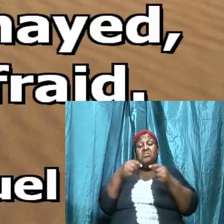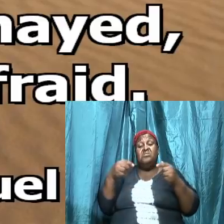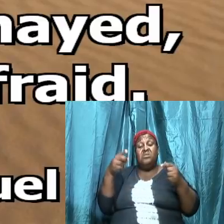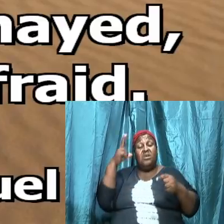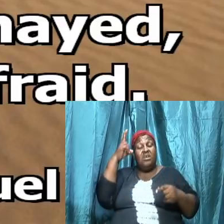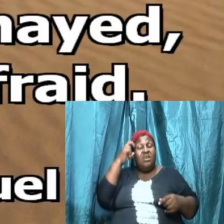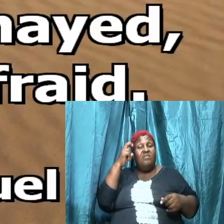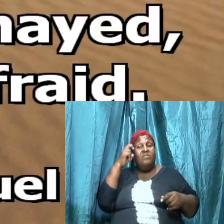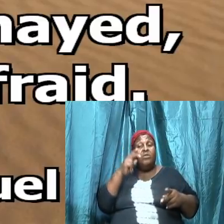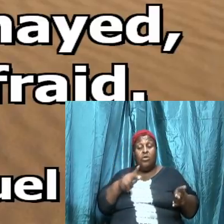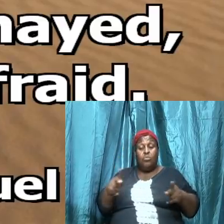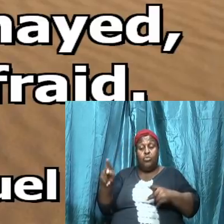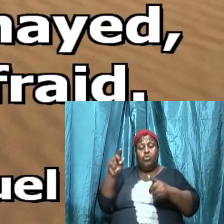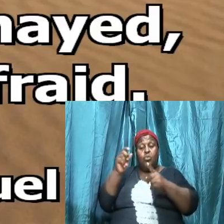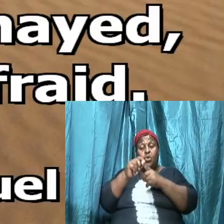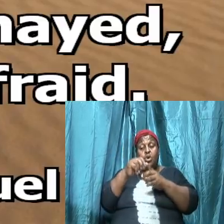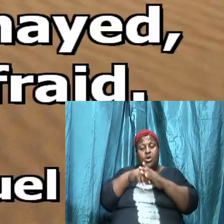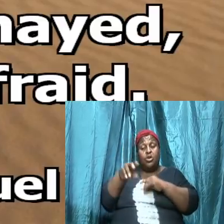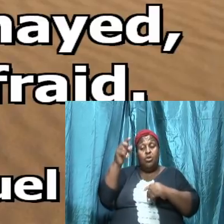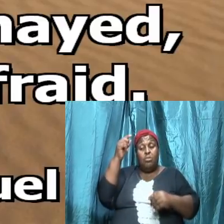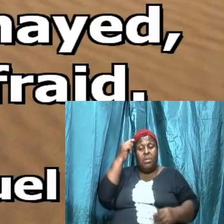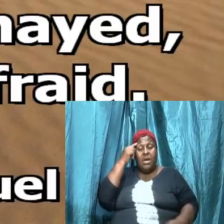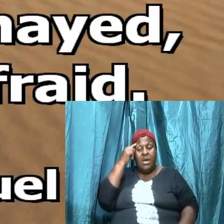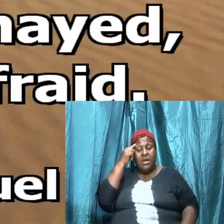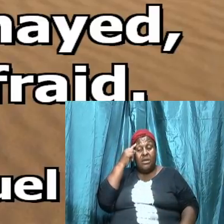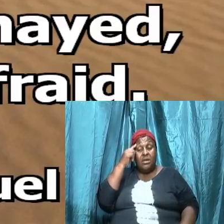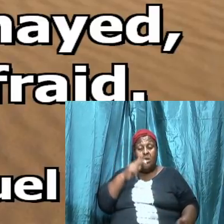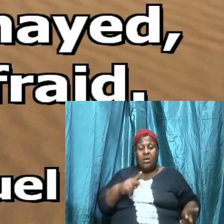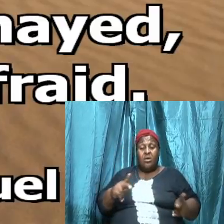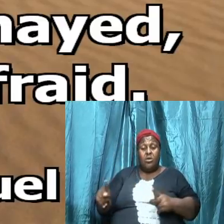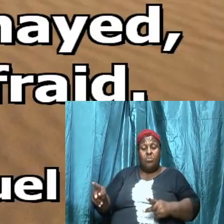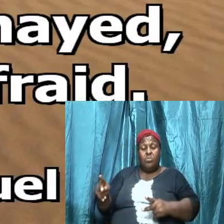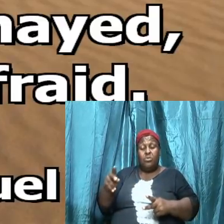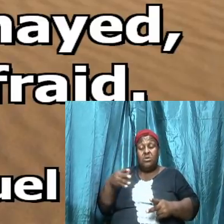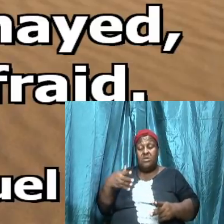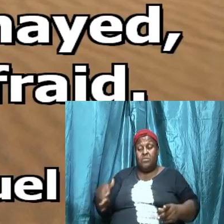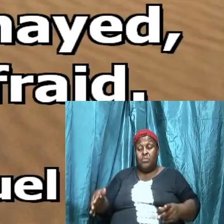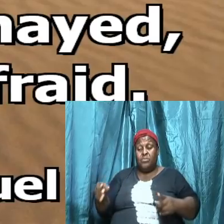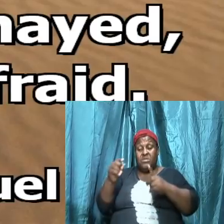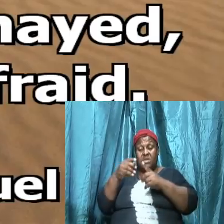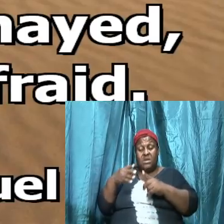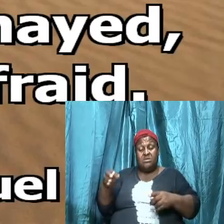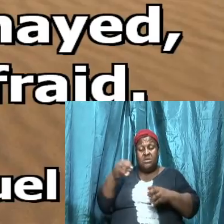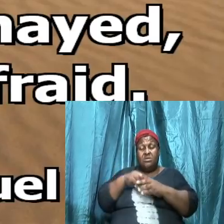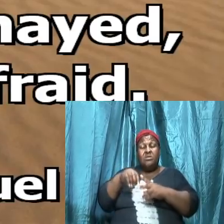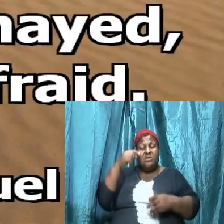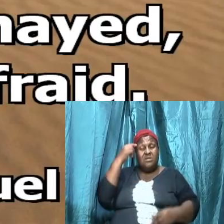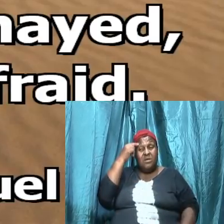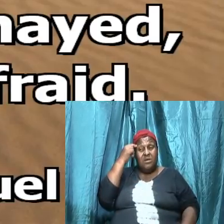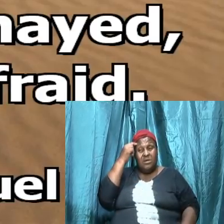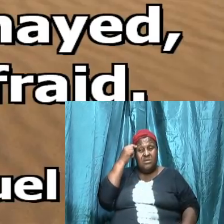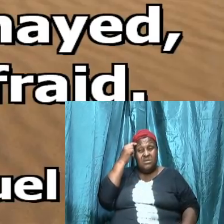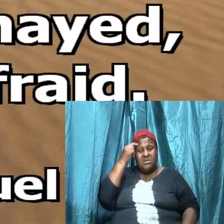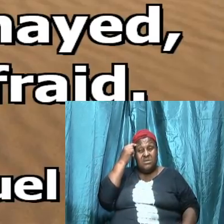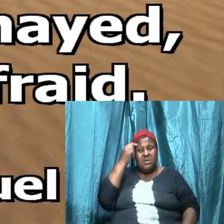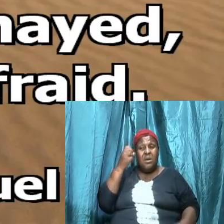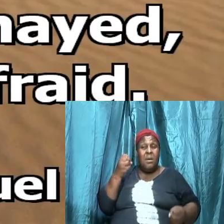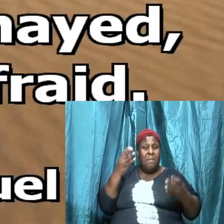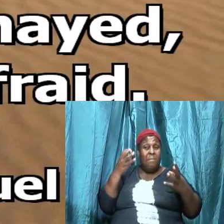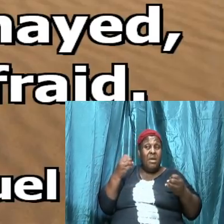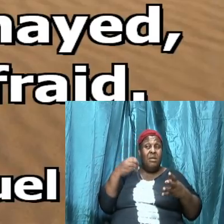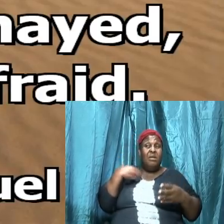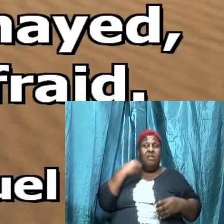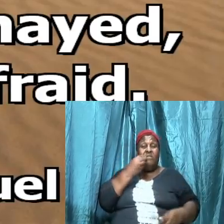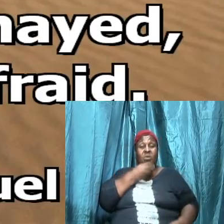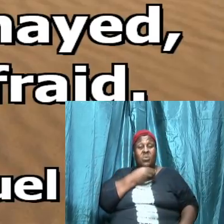inject words is going to inject things into our thoughts and many of us many of